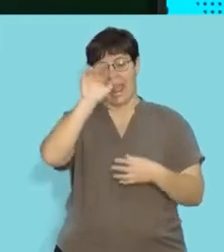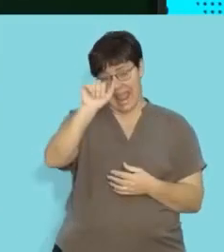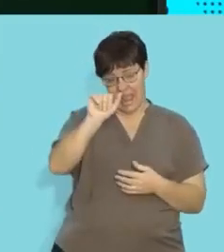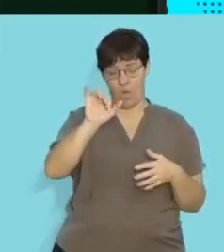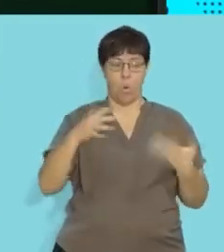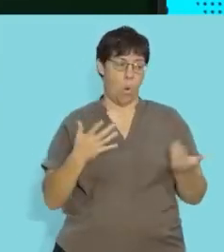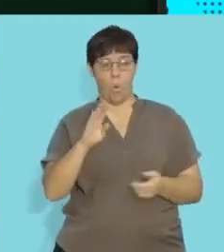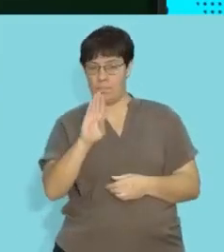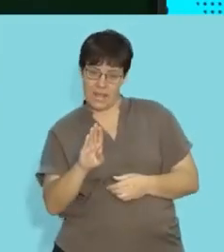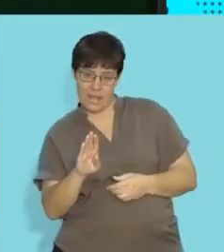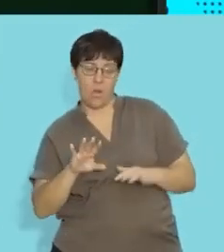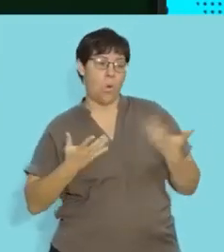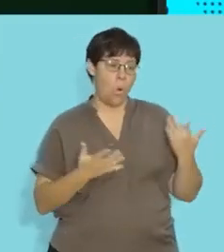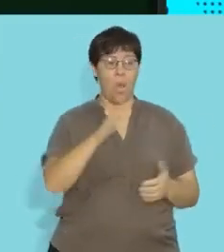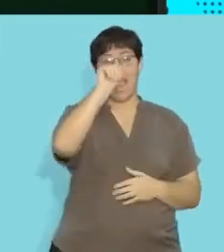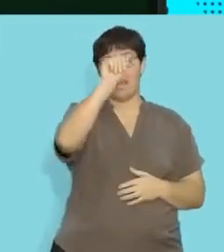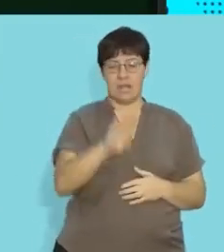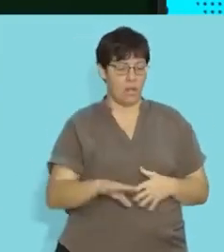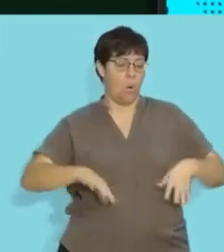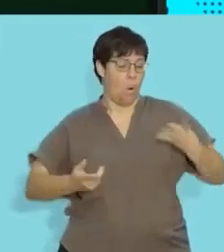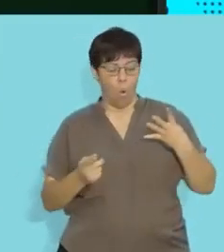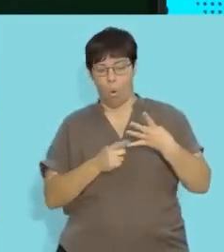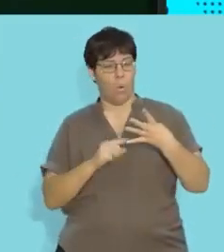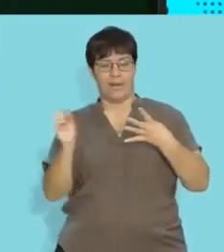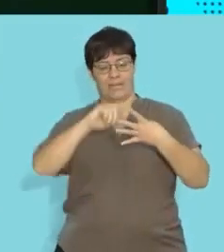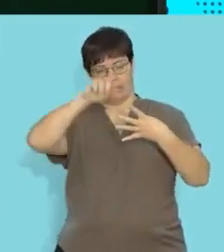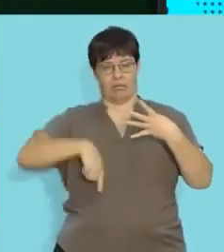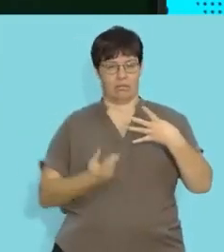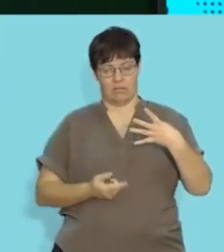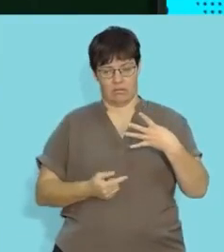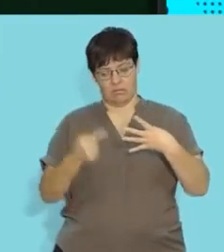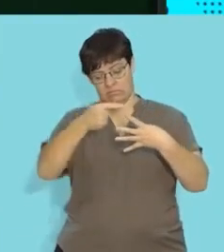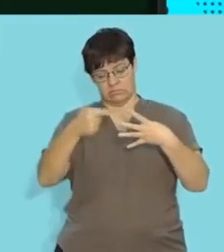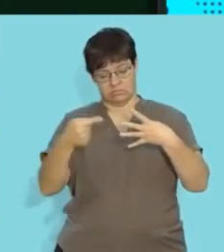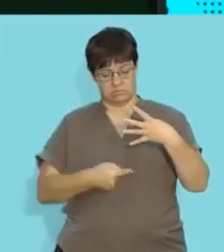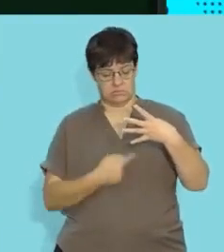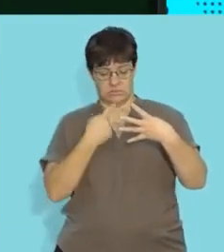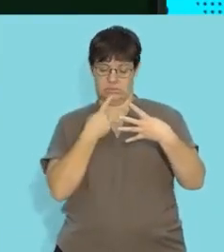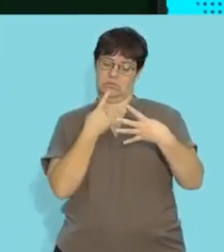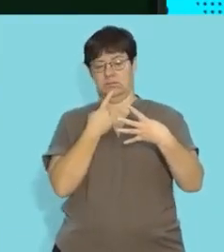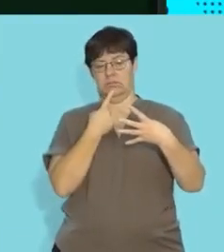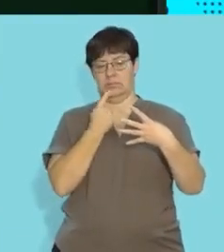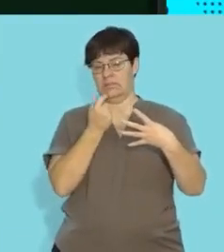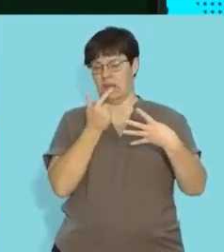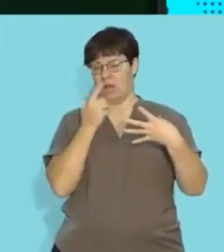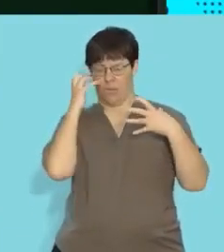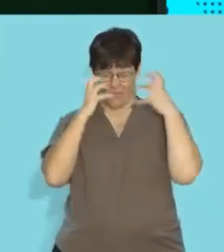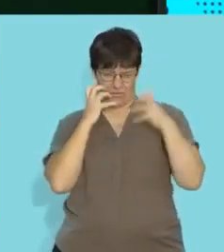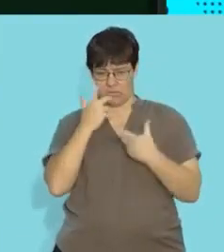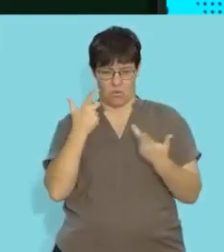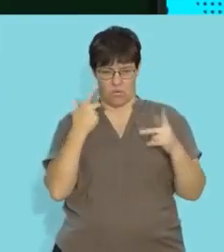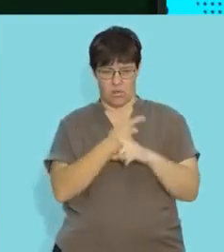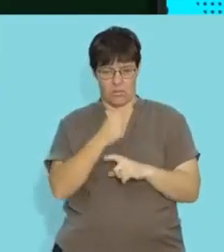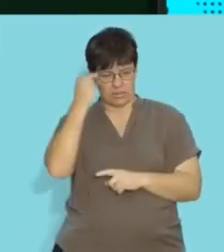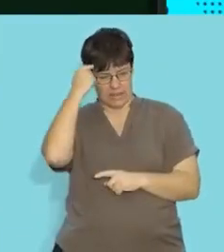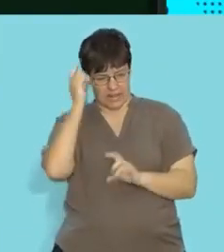b a b or none of them so this means that it does become a bit more confusing that you've got to